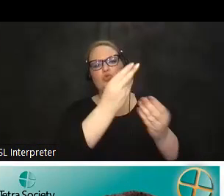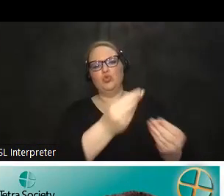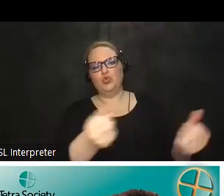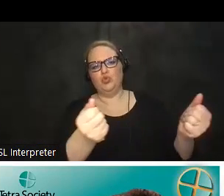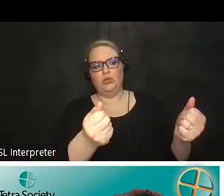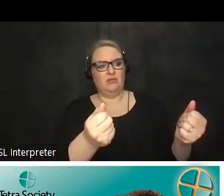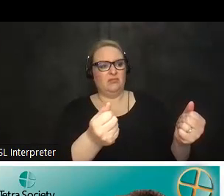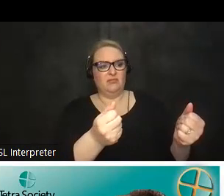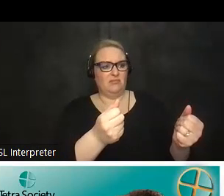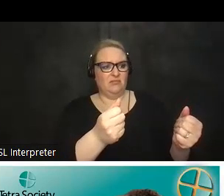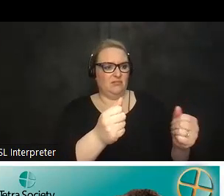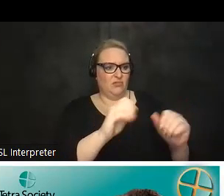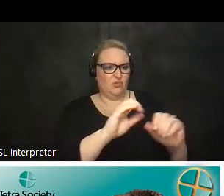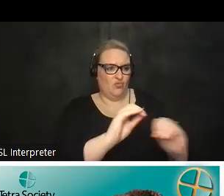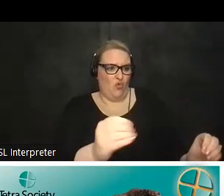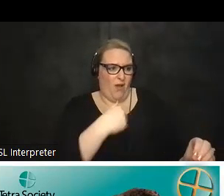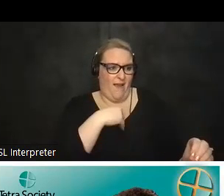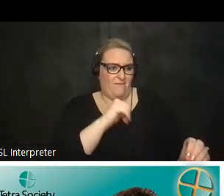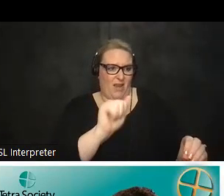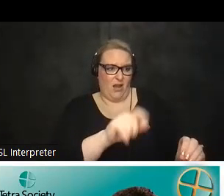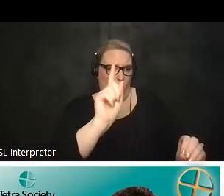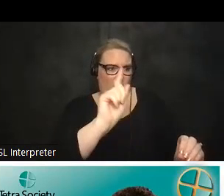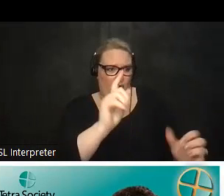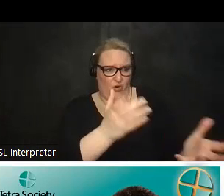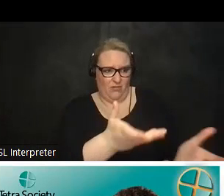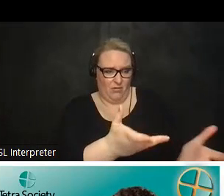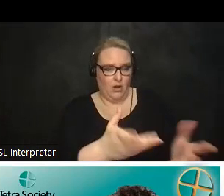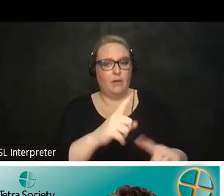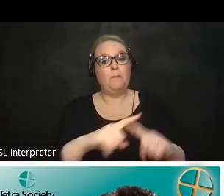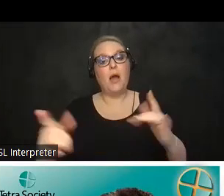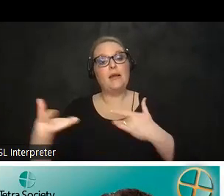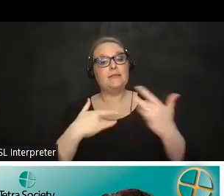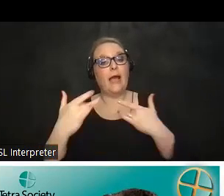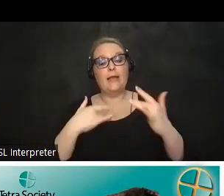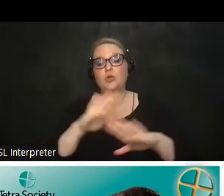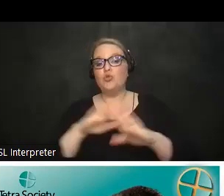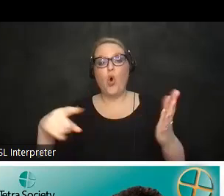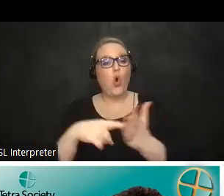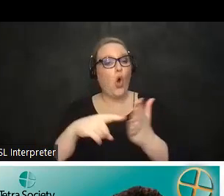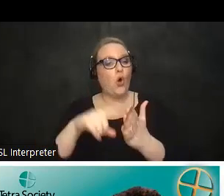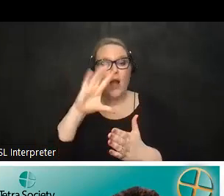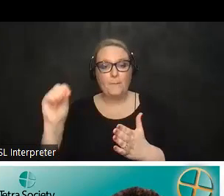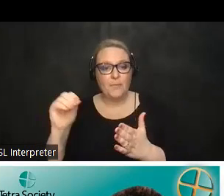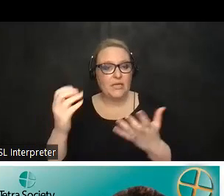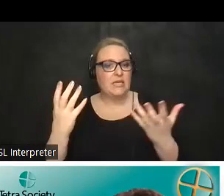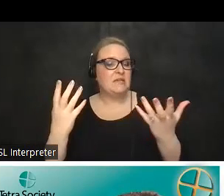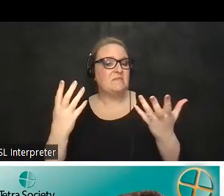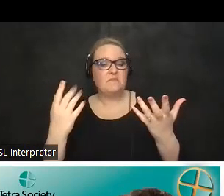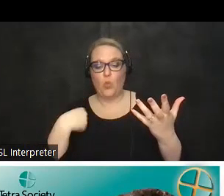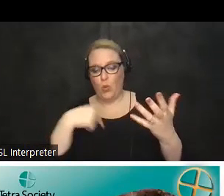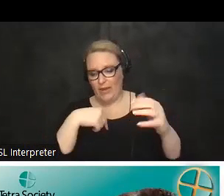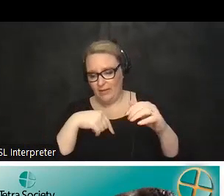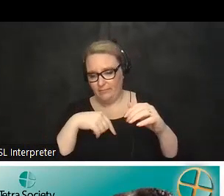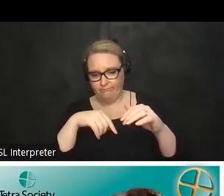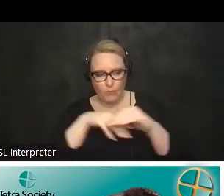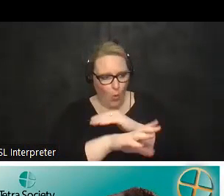doesn't exist um but what's exciting is that we don't have we don't owe any company anything we're able to just go in there and say okay